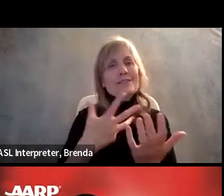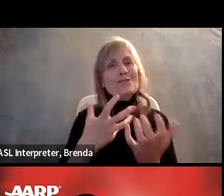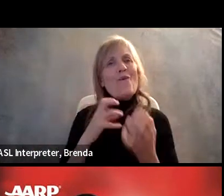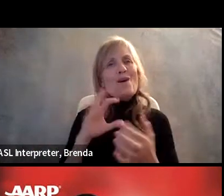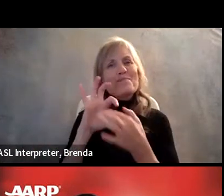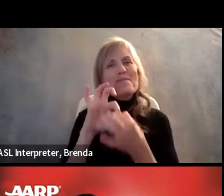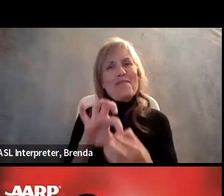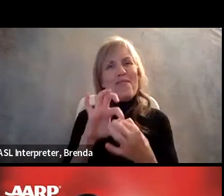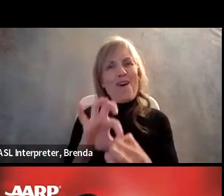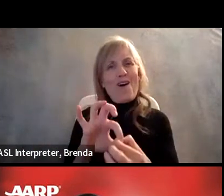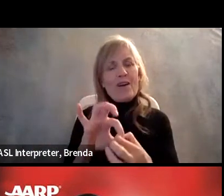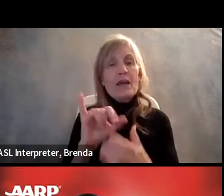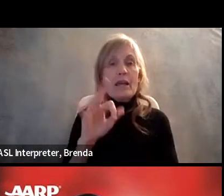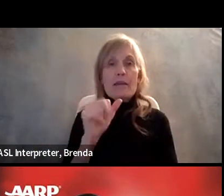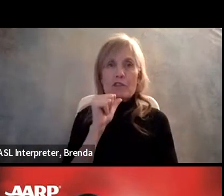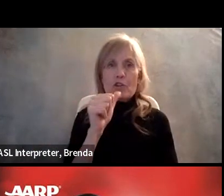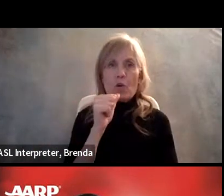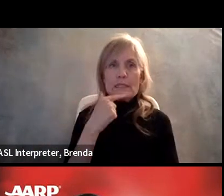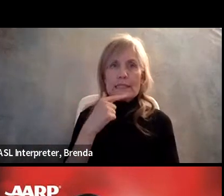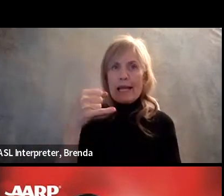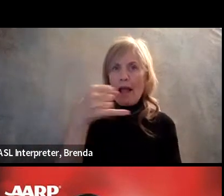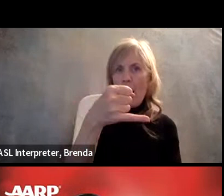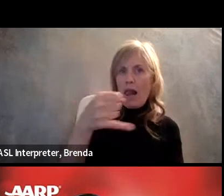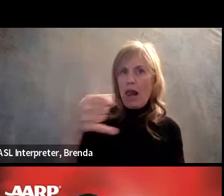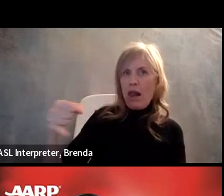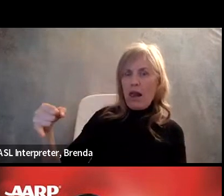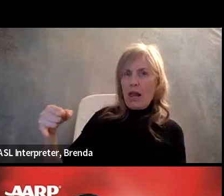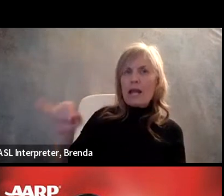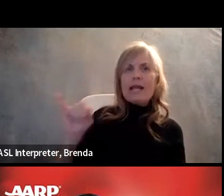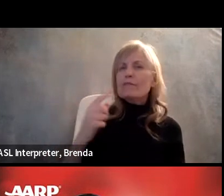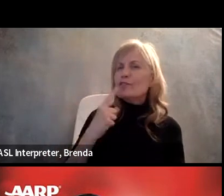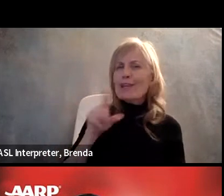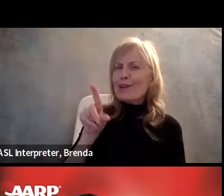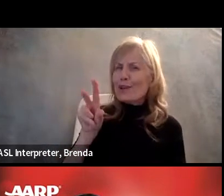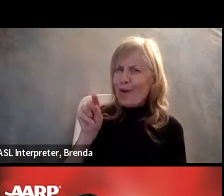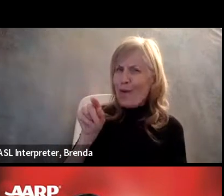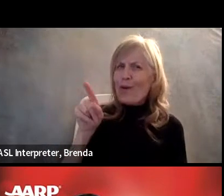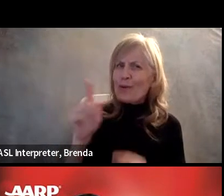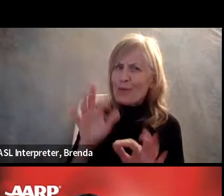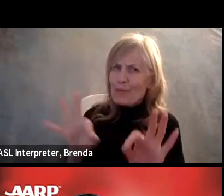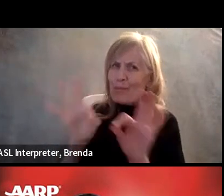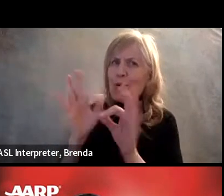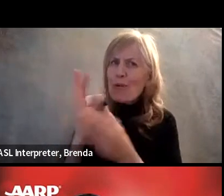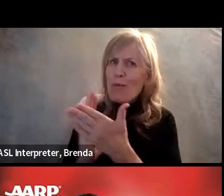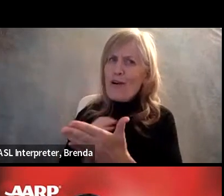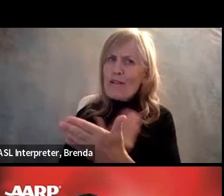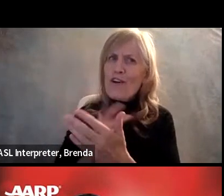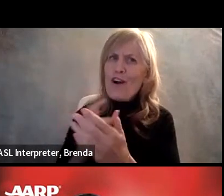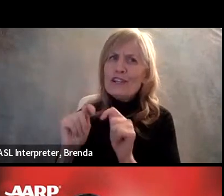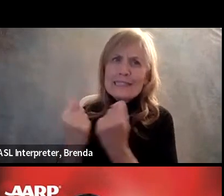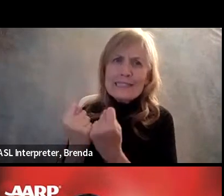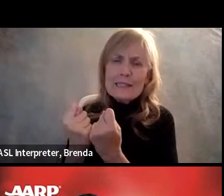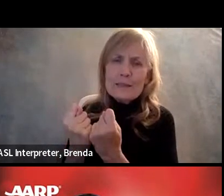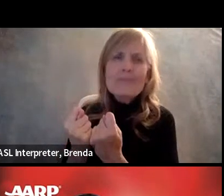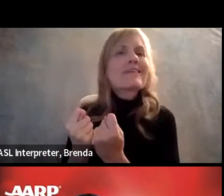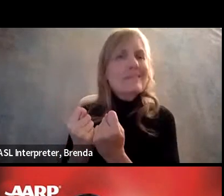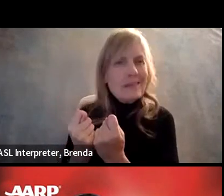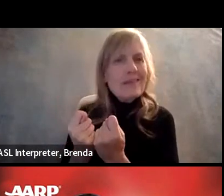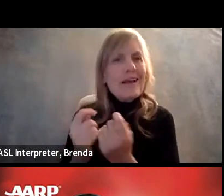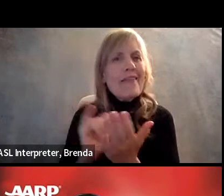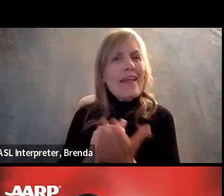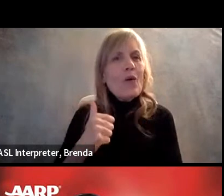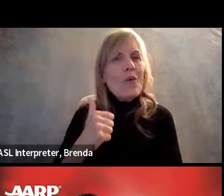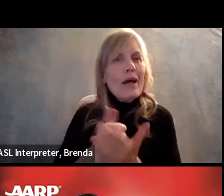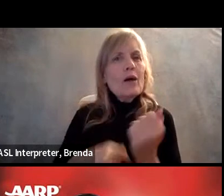individuals, if you make them feel like they are a part of your team, what I know for a fact is you will be able to retain them and they will help you grow your